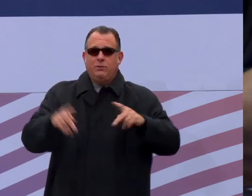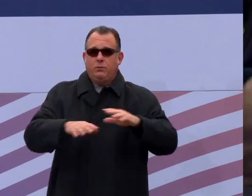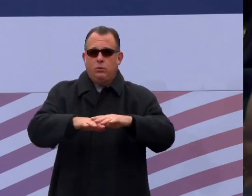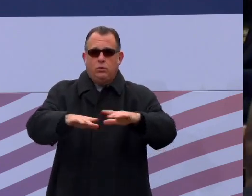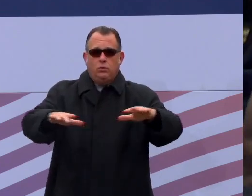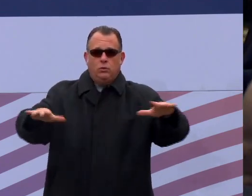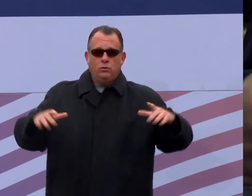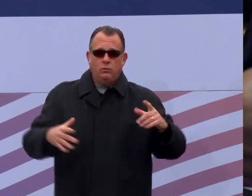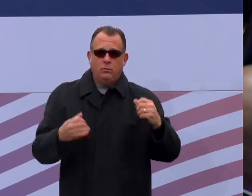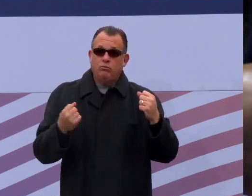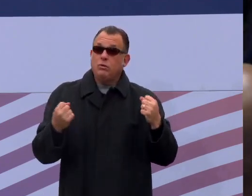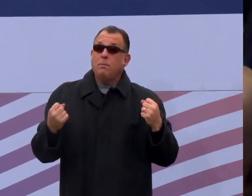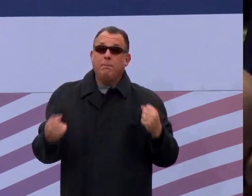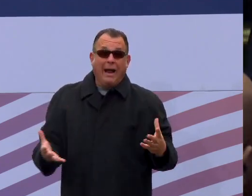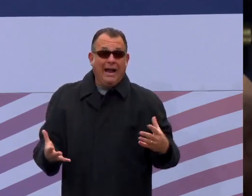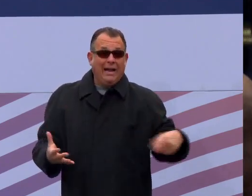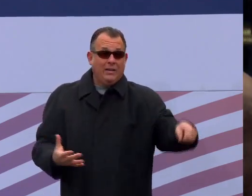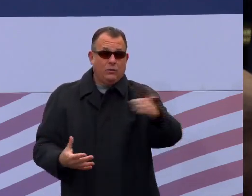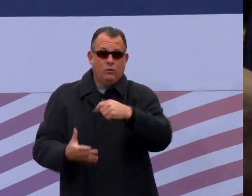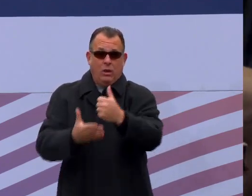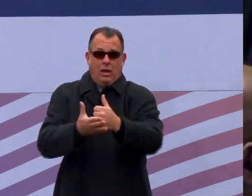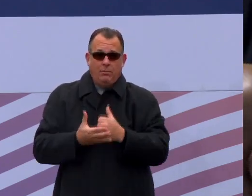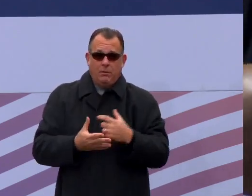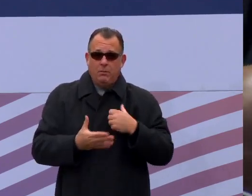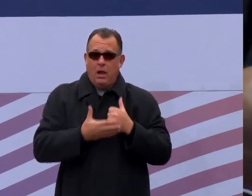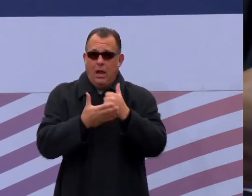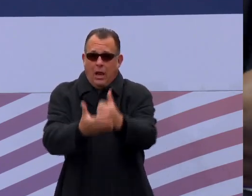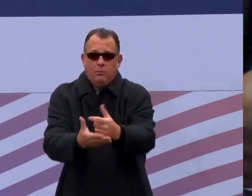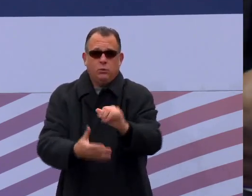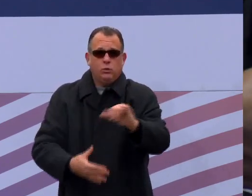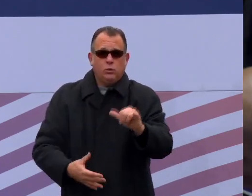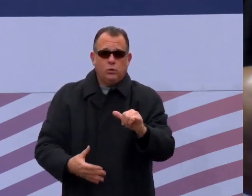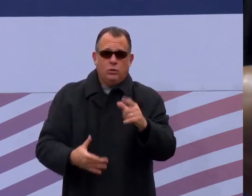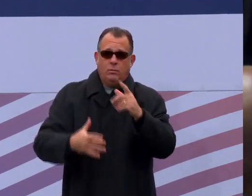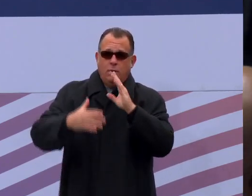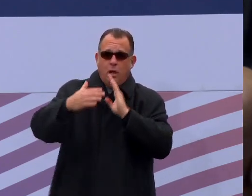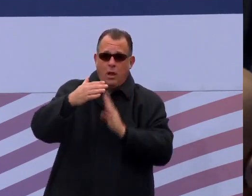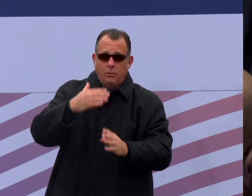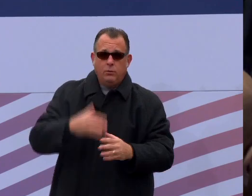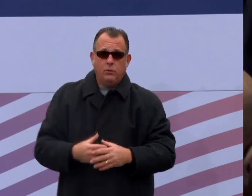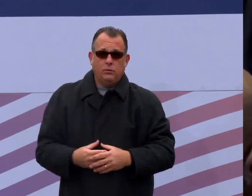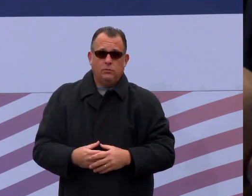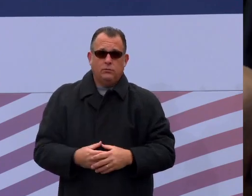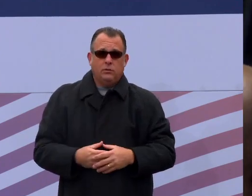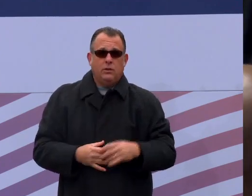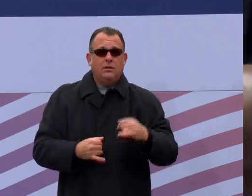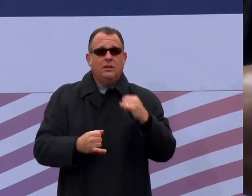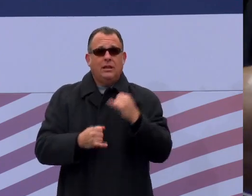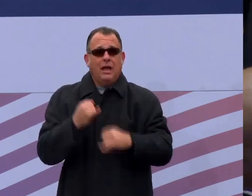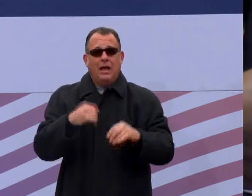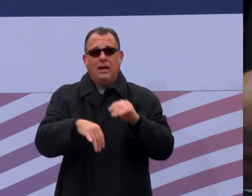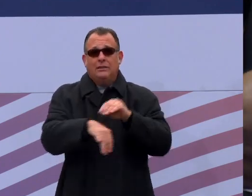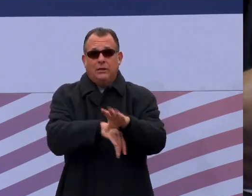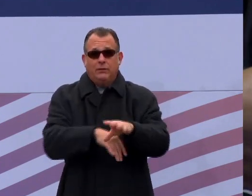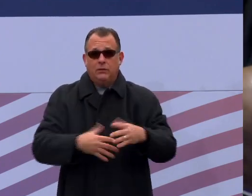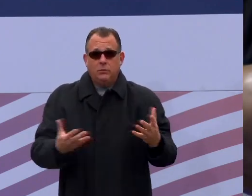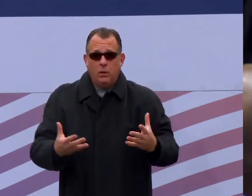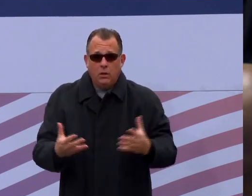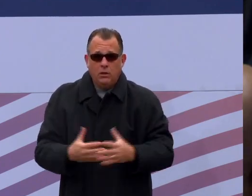many in this room who helped me get where I am. be humble. And lastly, but most importantly, just be kind.